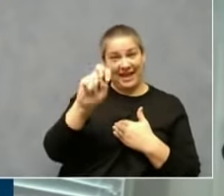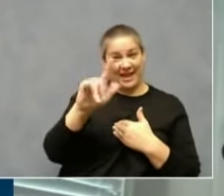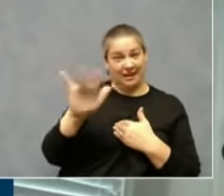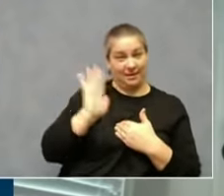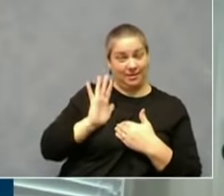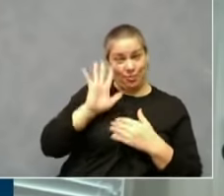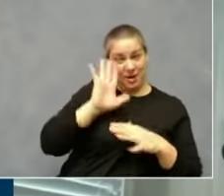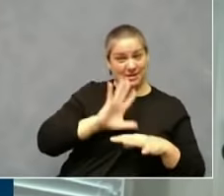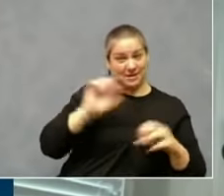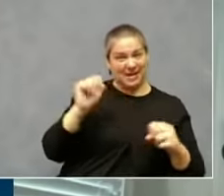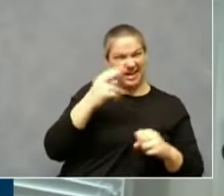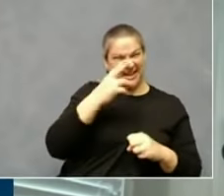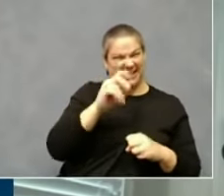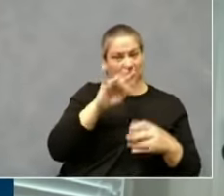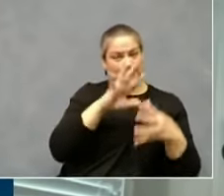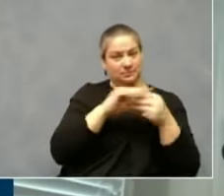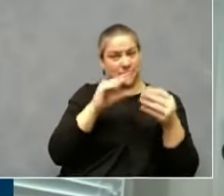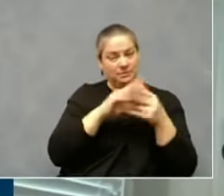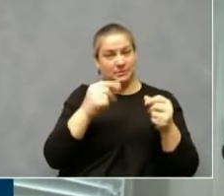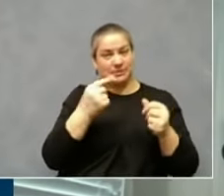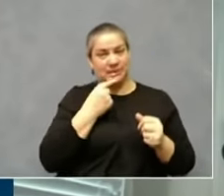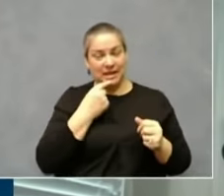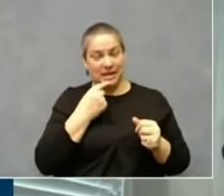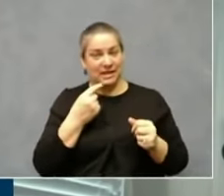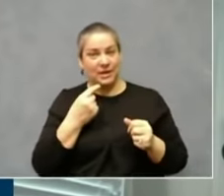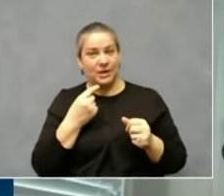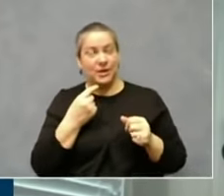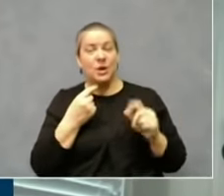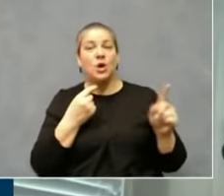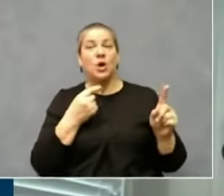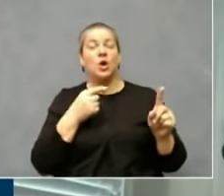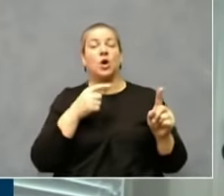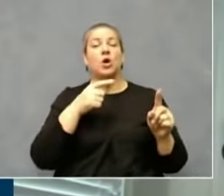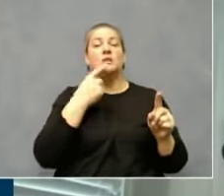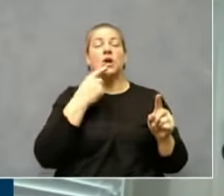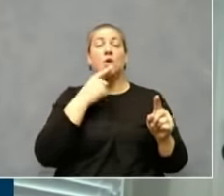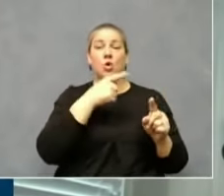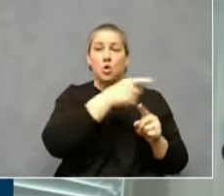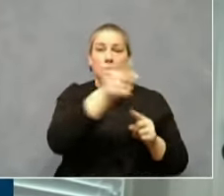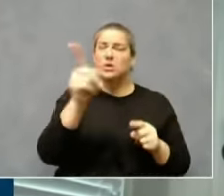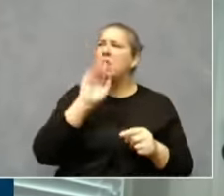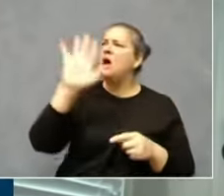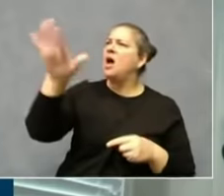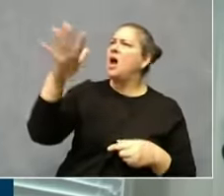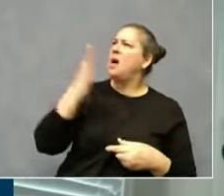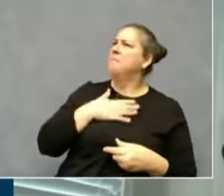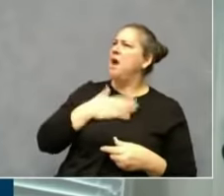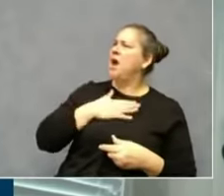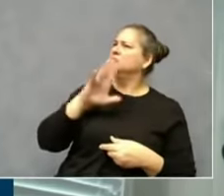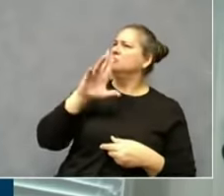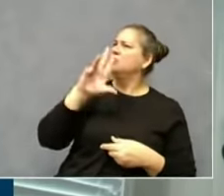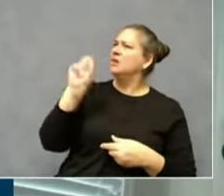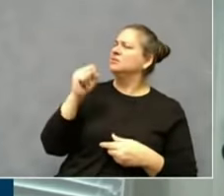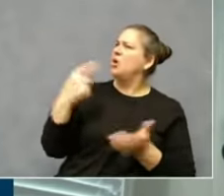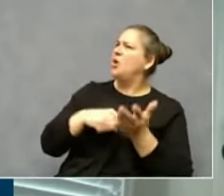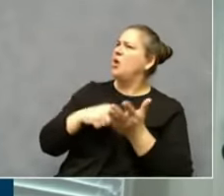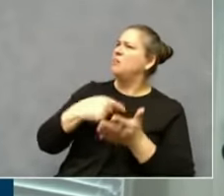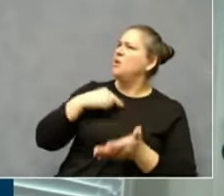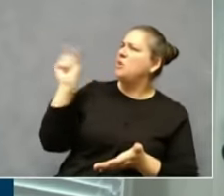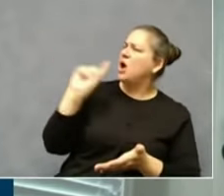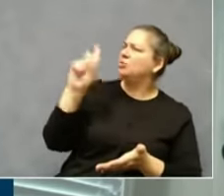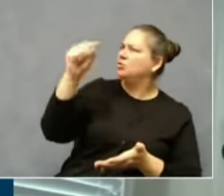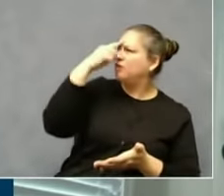you can do for, ask what you can do for your country. Folks,